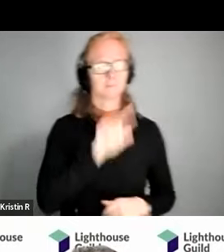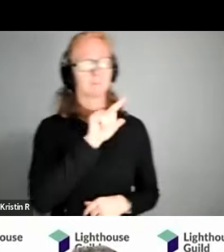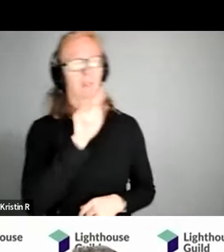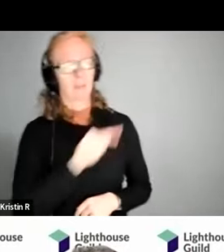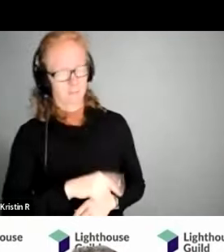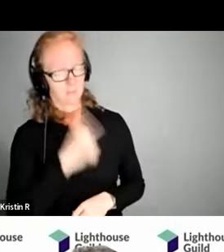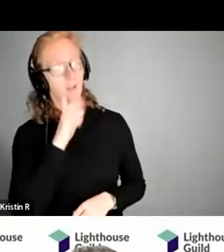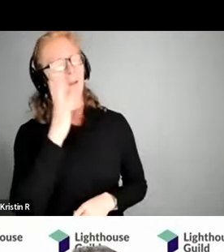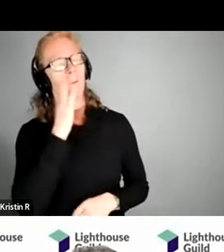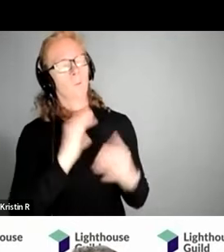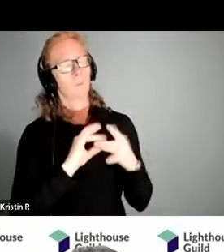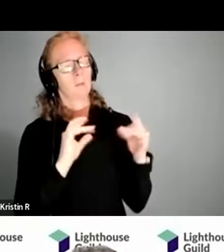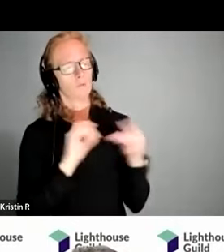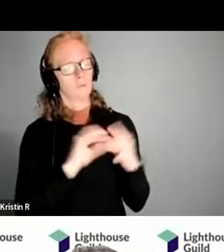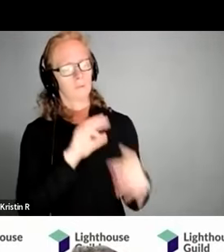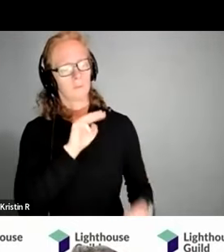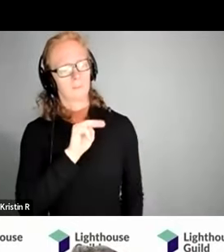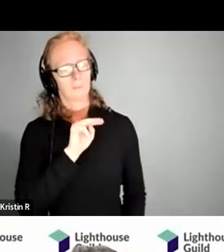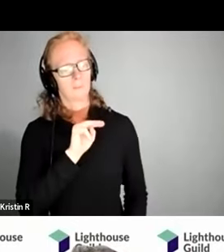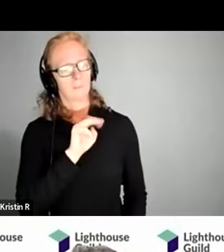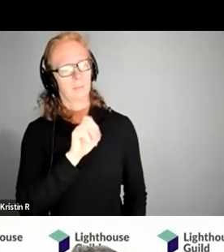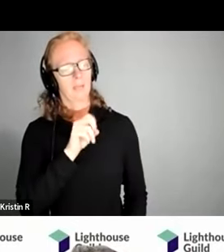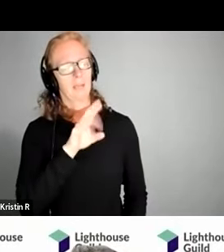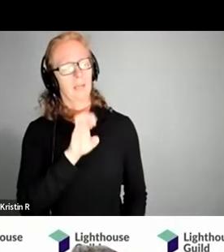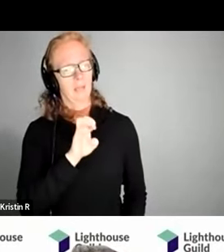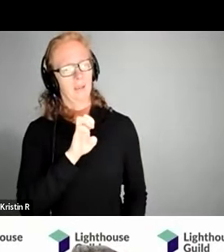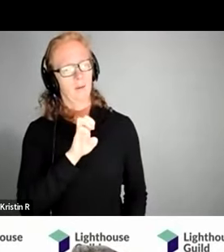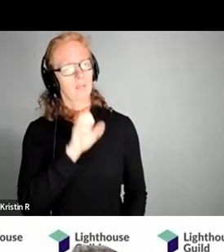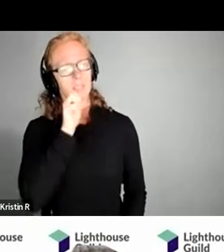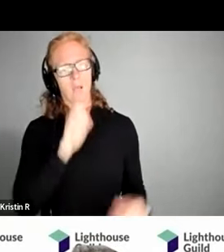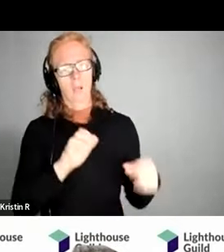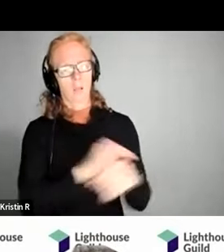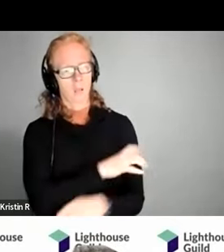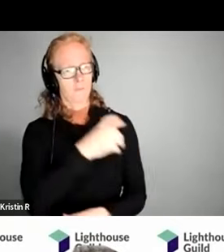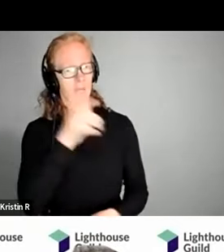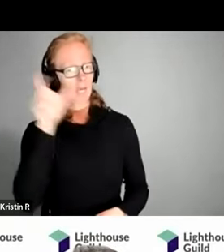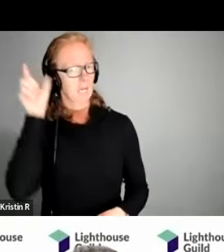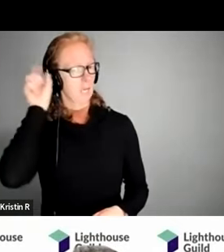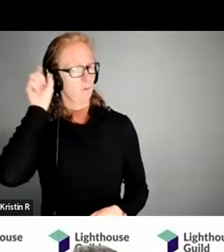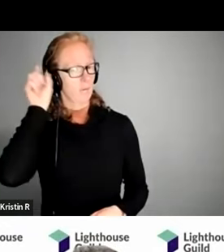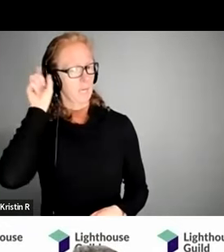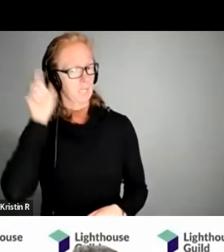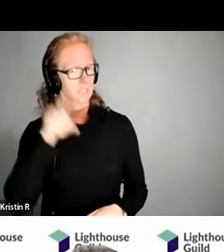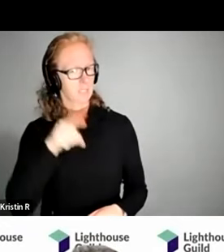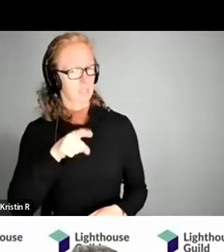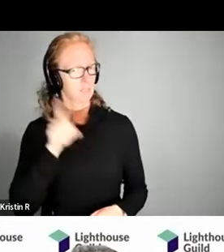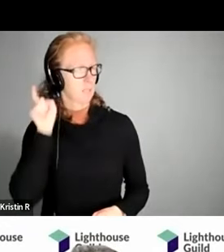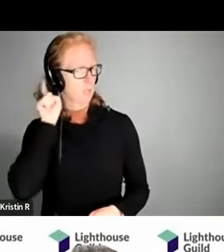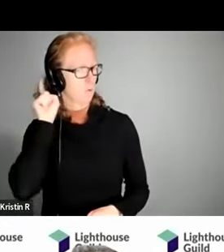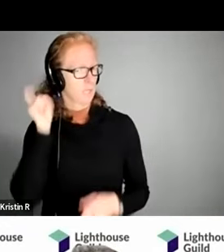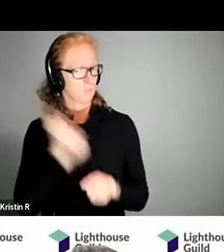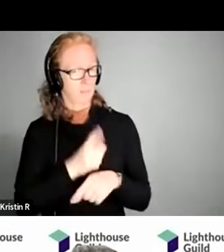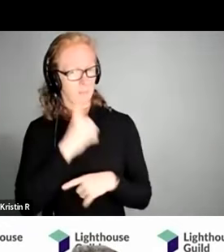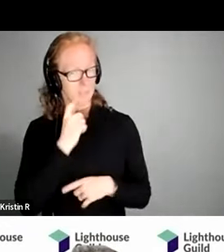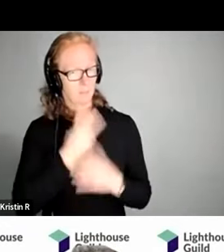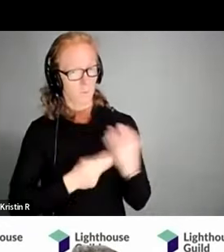unfortunately medicare is not covering um hearing aids and i'm just want to double check i think